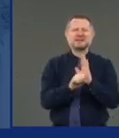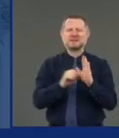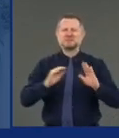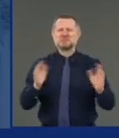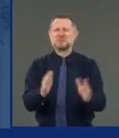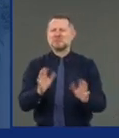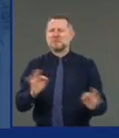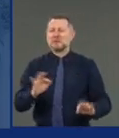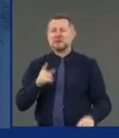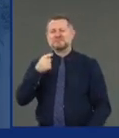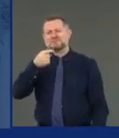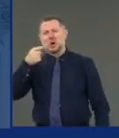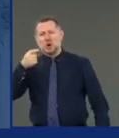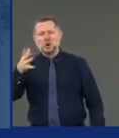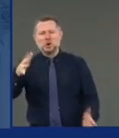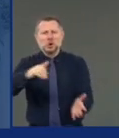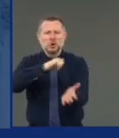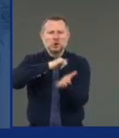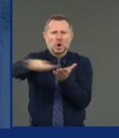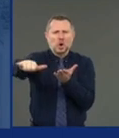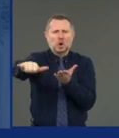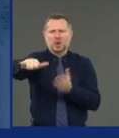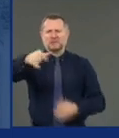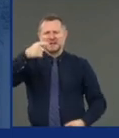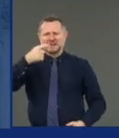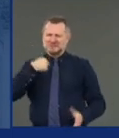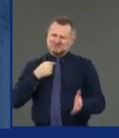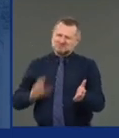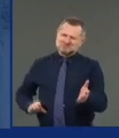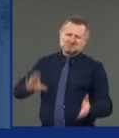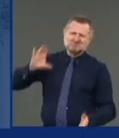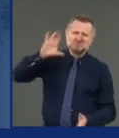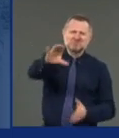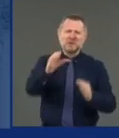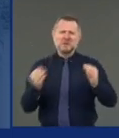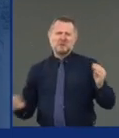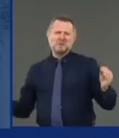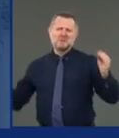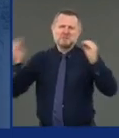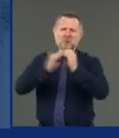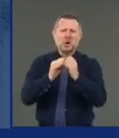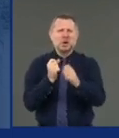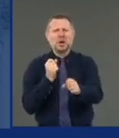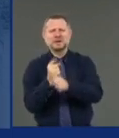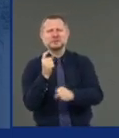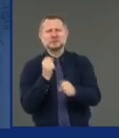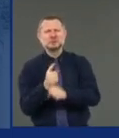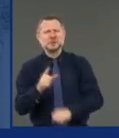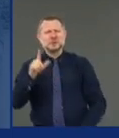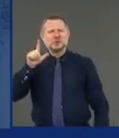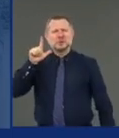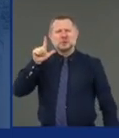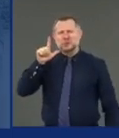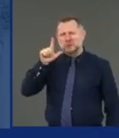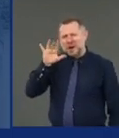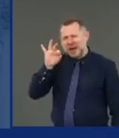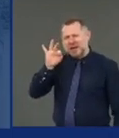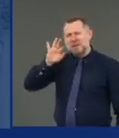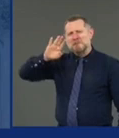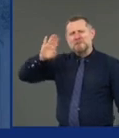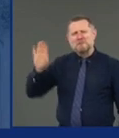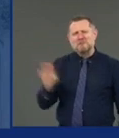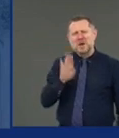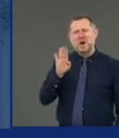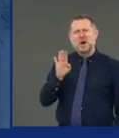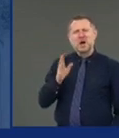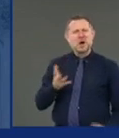New York pays more every year, $29 billion more, than they take